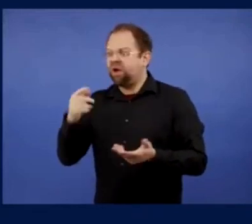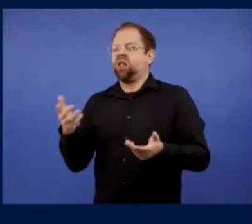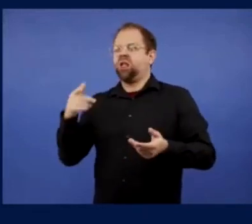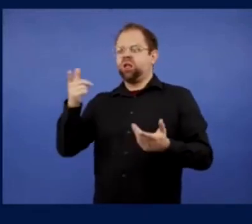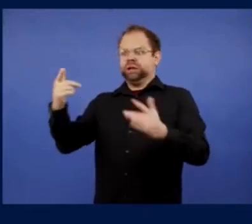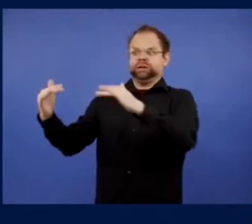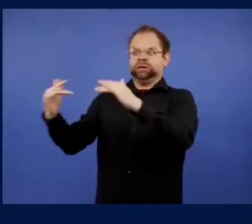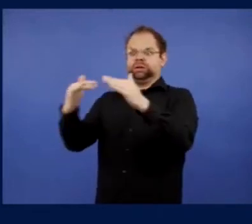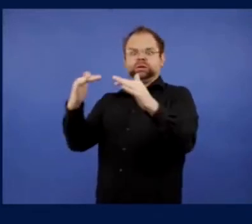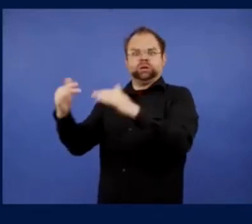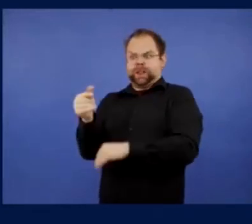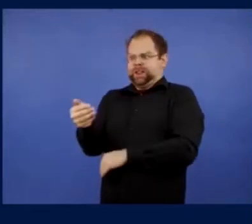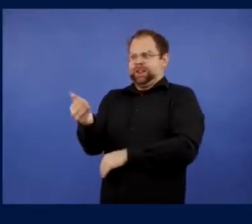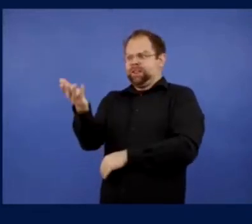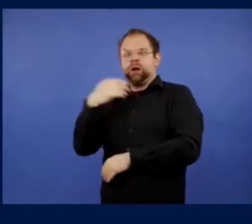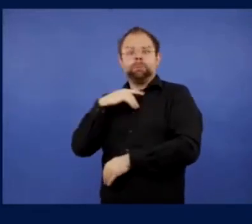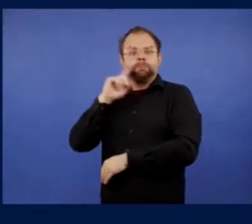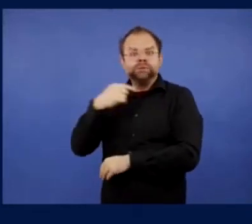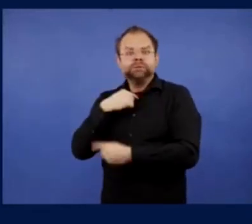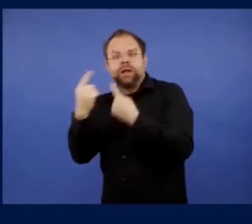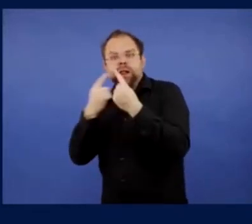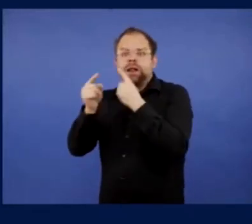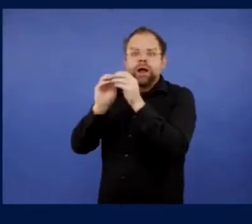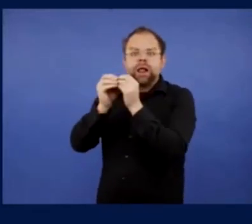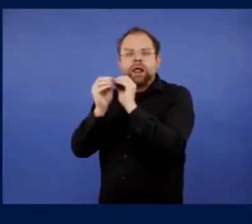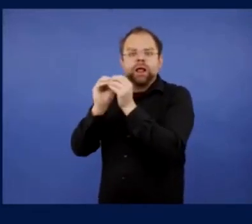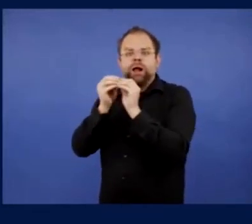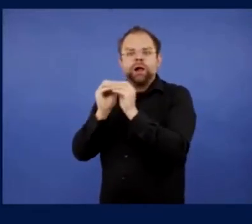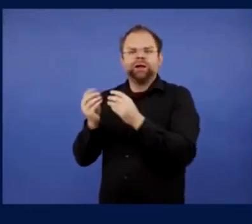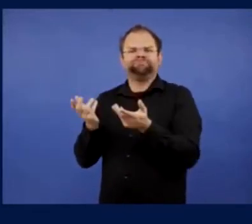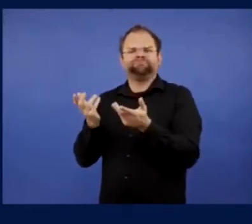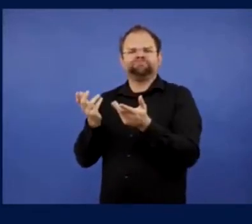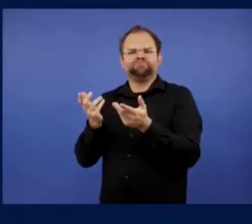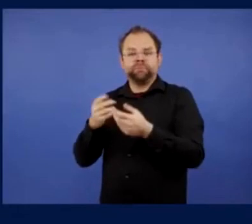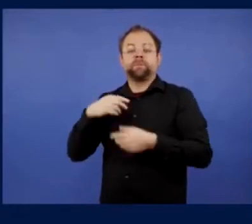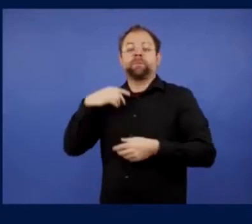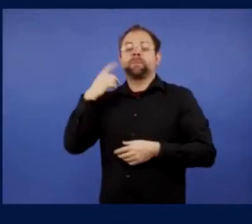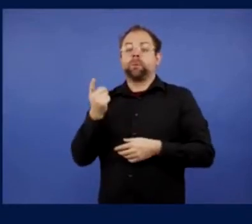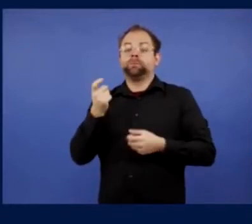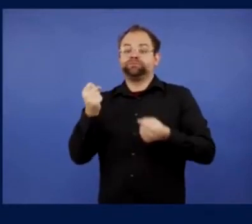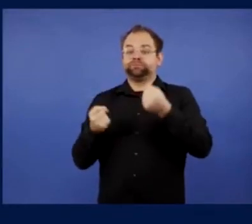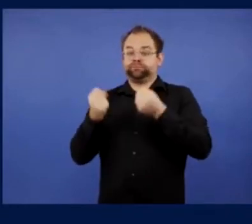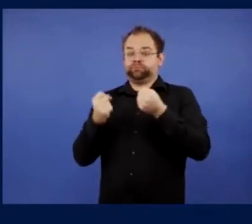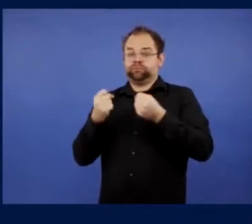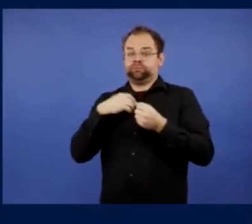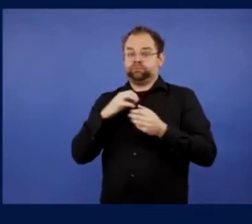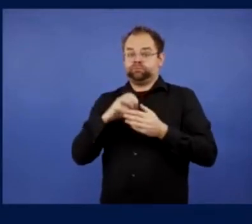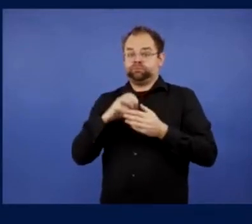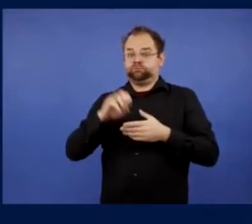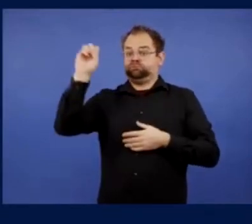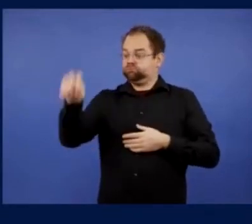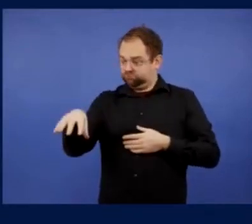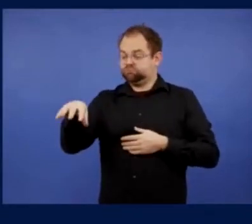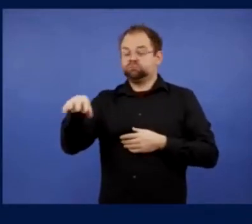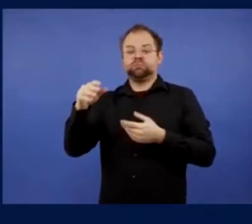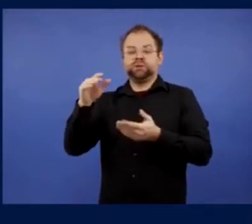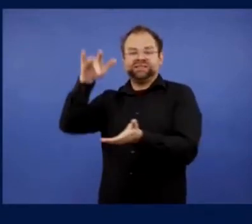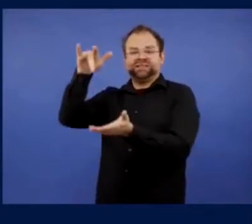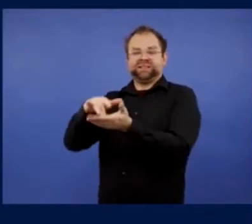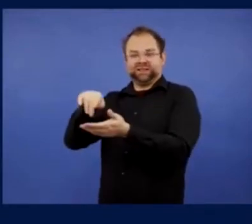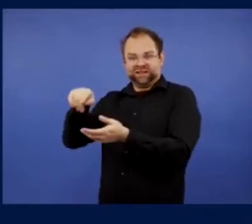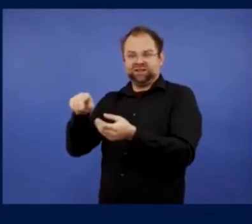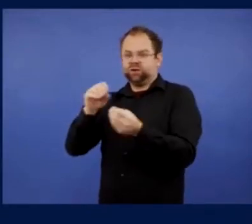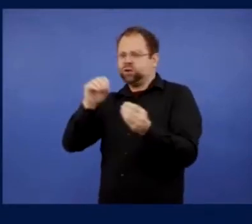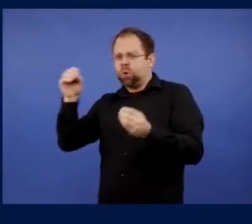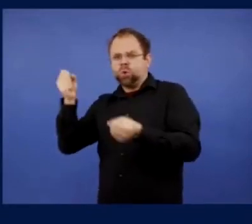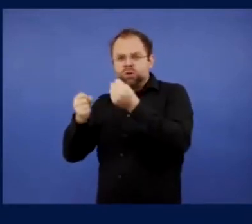stadiums in Europe is, it's few and far between. And it's probably a similar issue that I've experienced, but